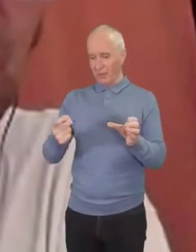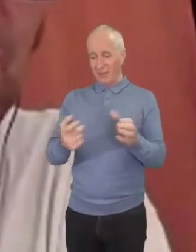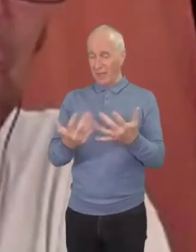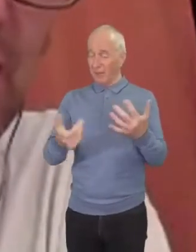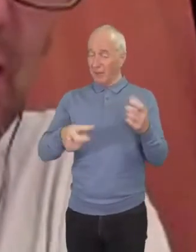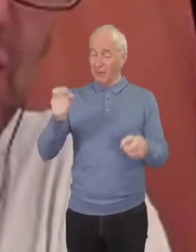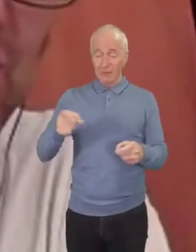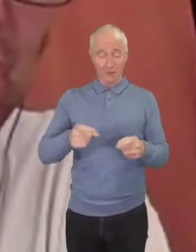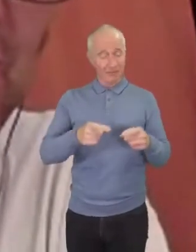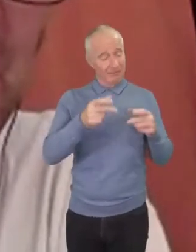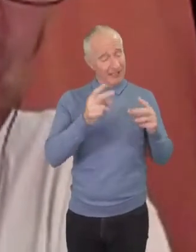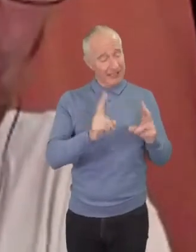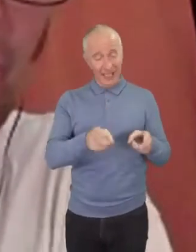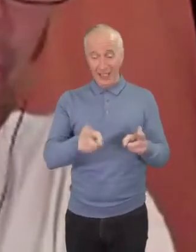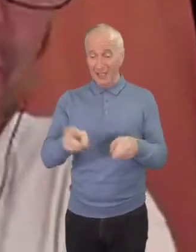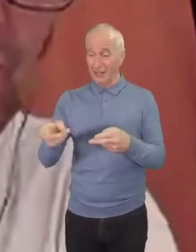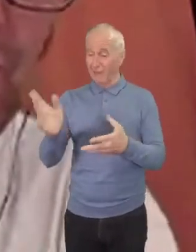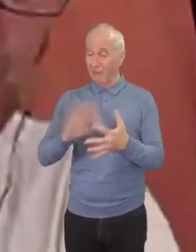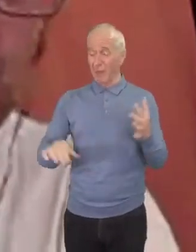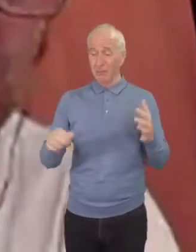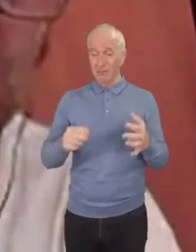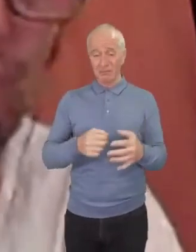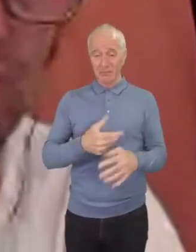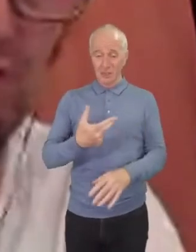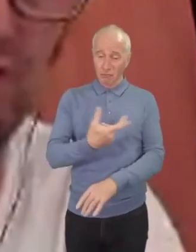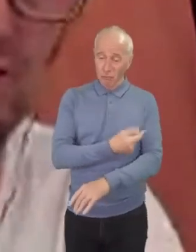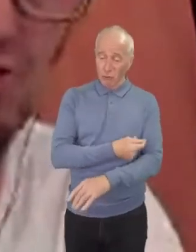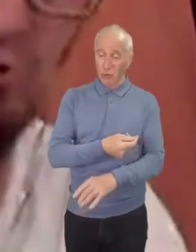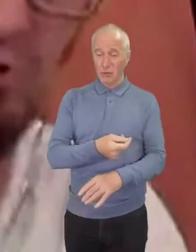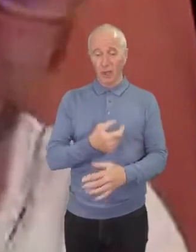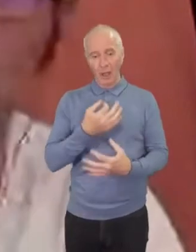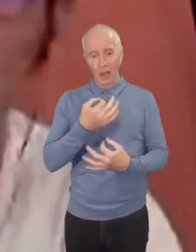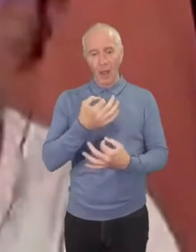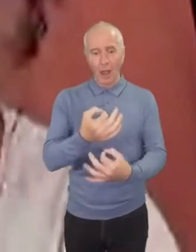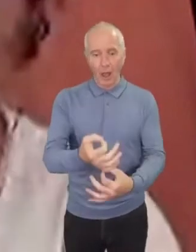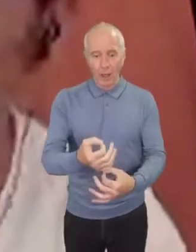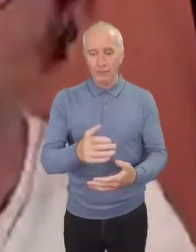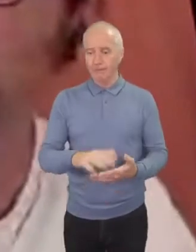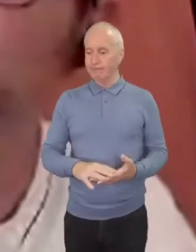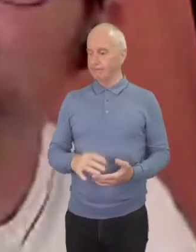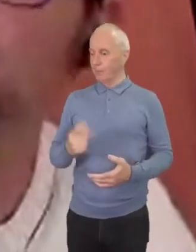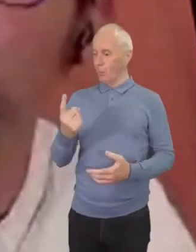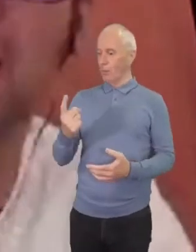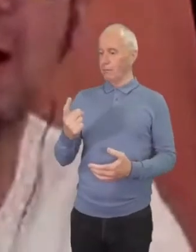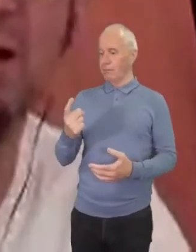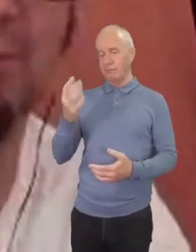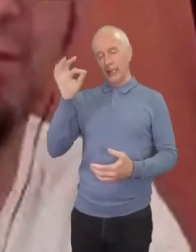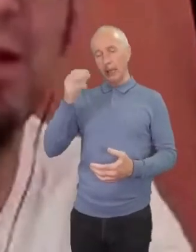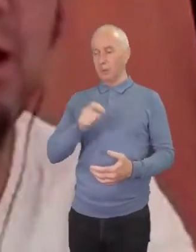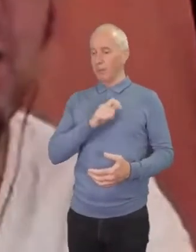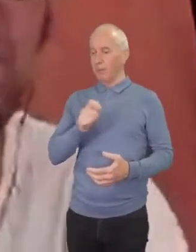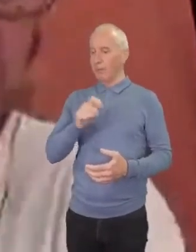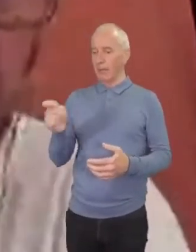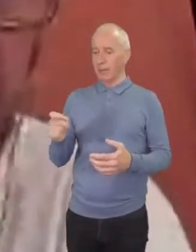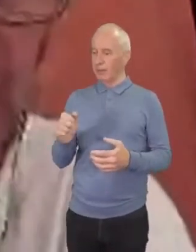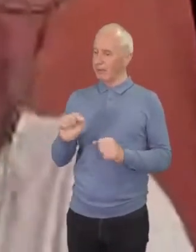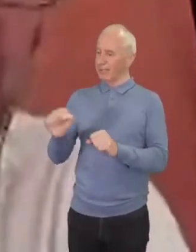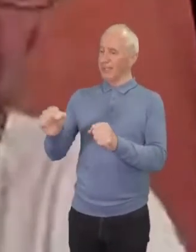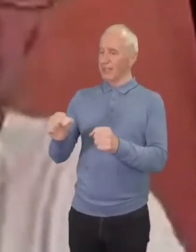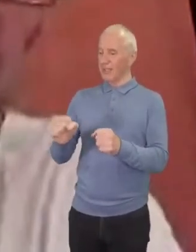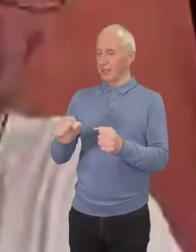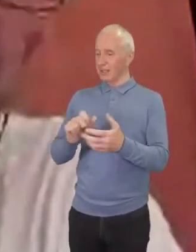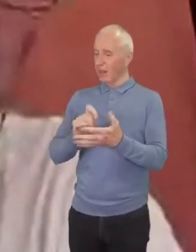every year to drug addiction and one of our council members said he put this on the shelf of his office to continually remind him of the